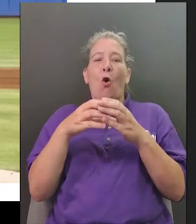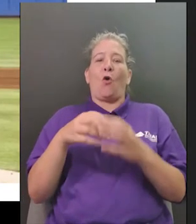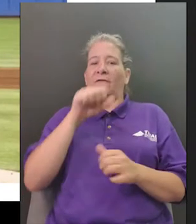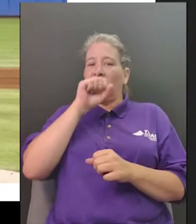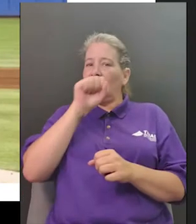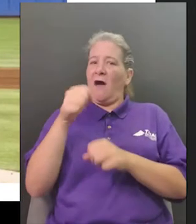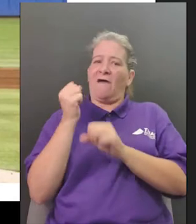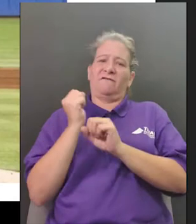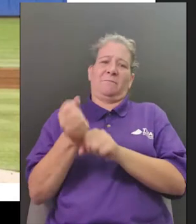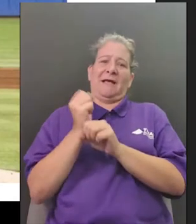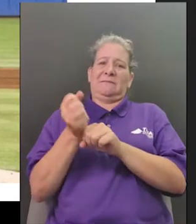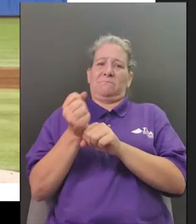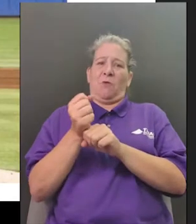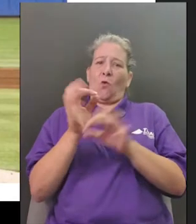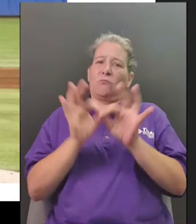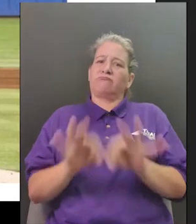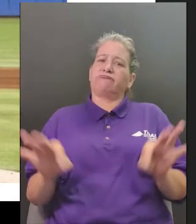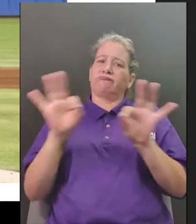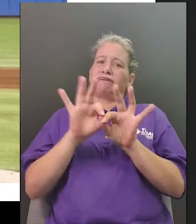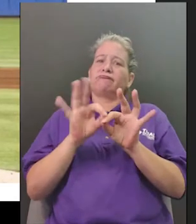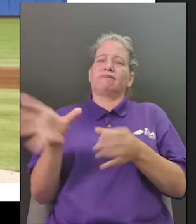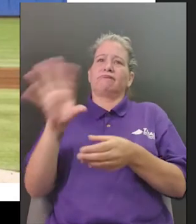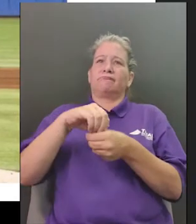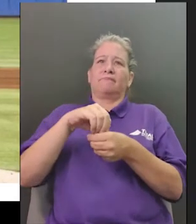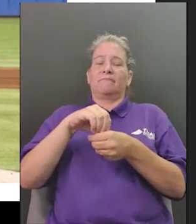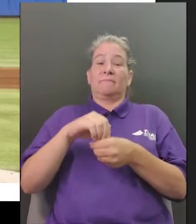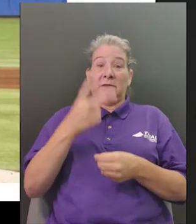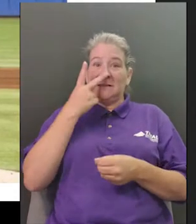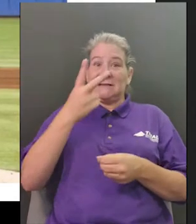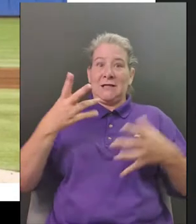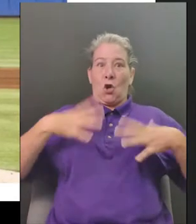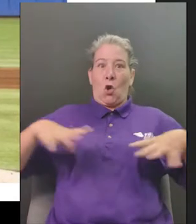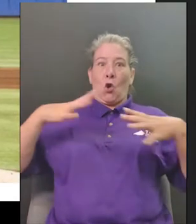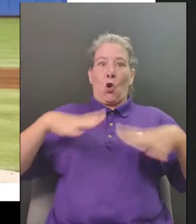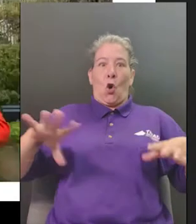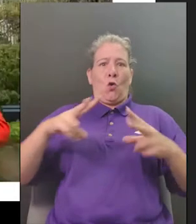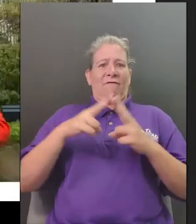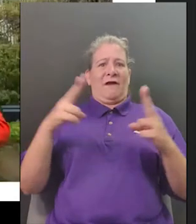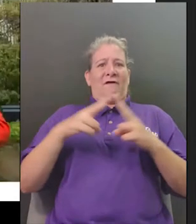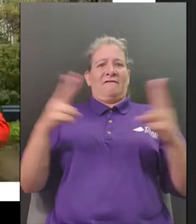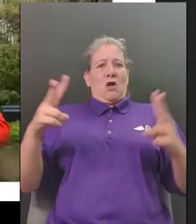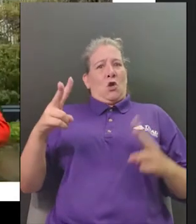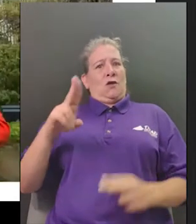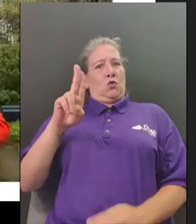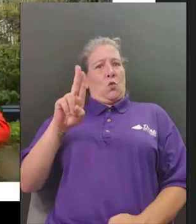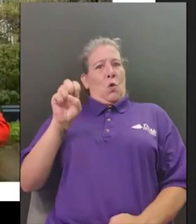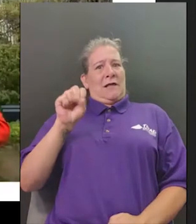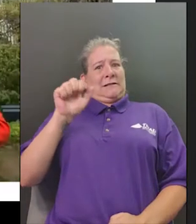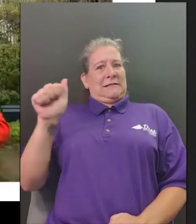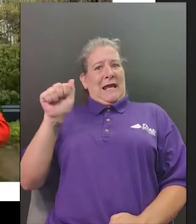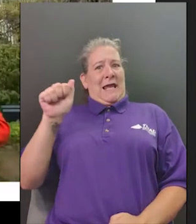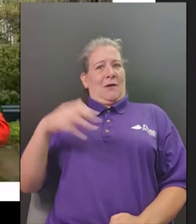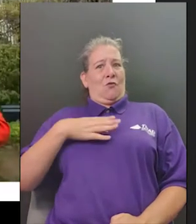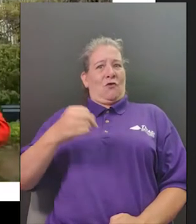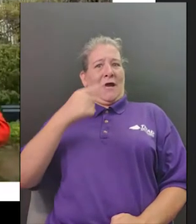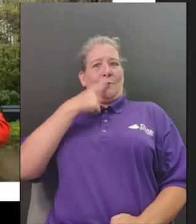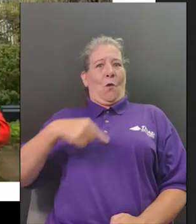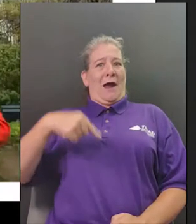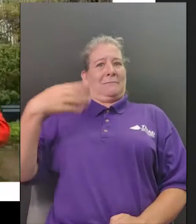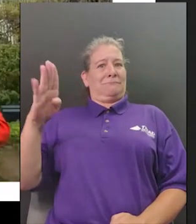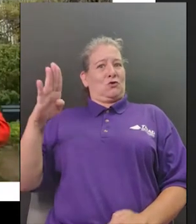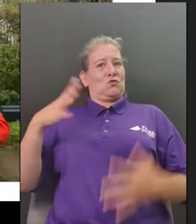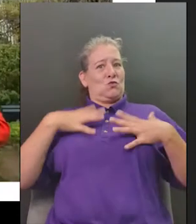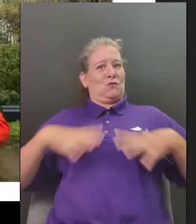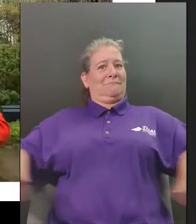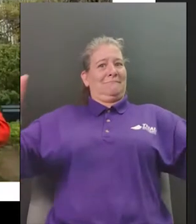patriotic and like she's having a lot of fun and then a lot of times there's a